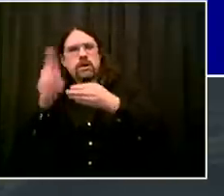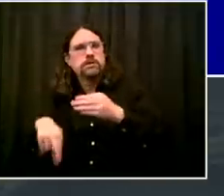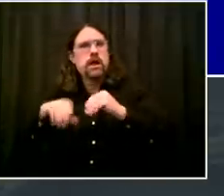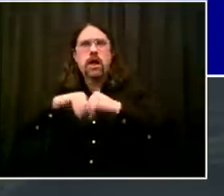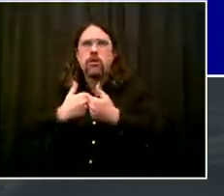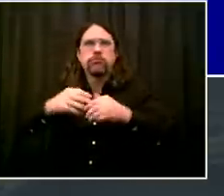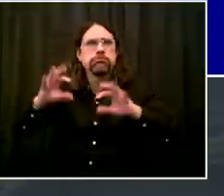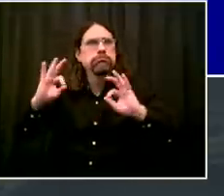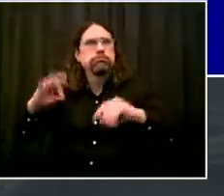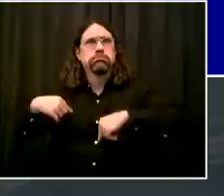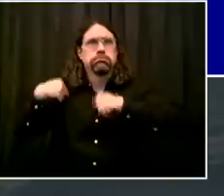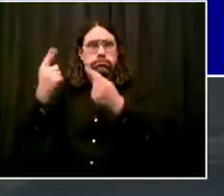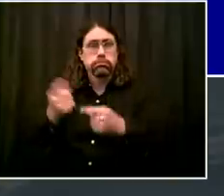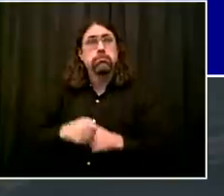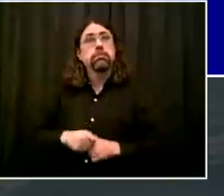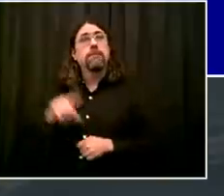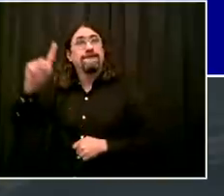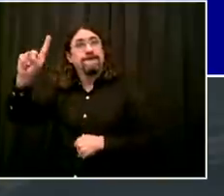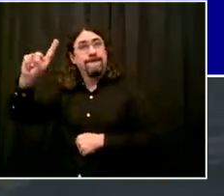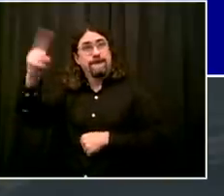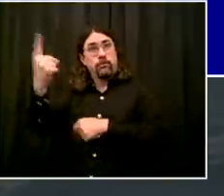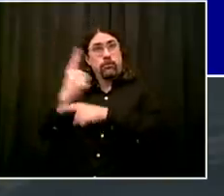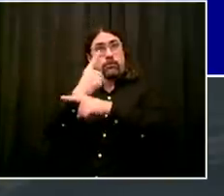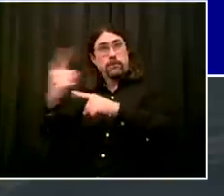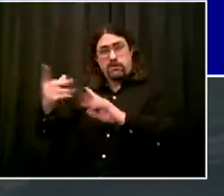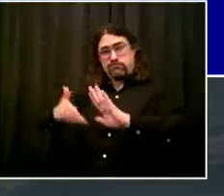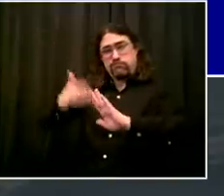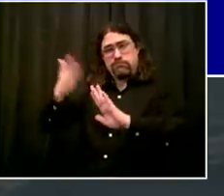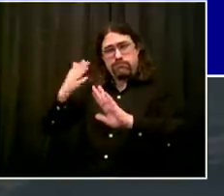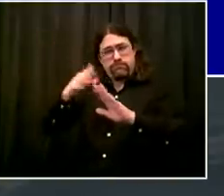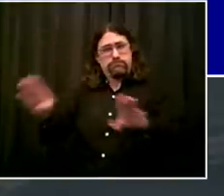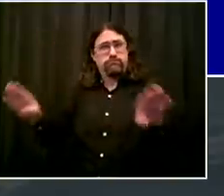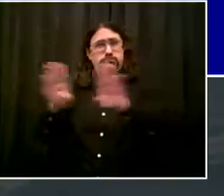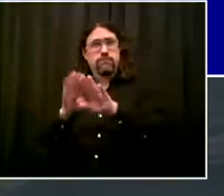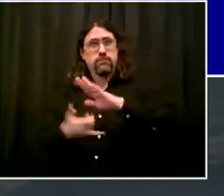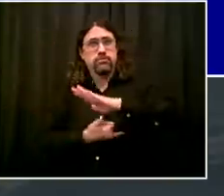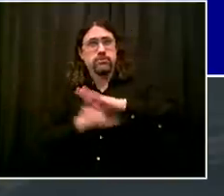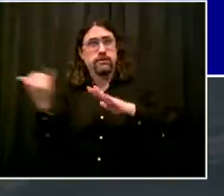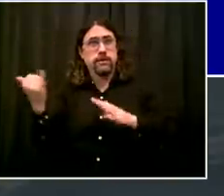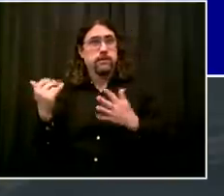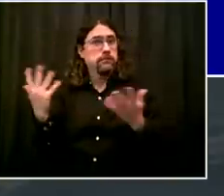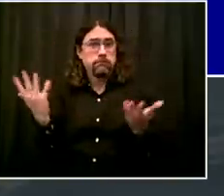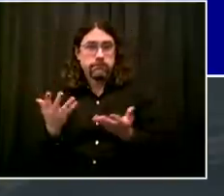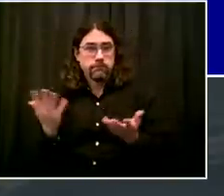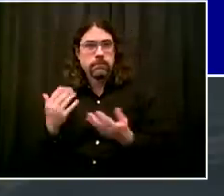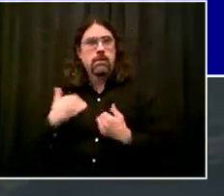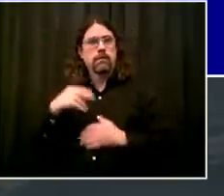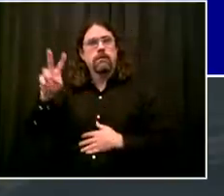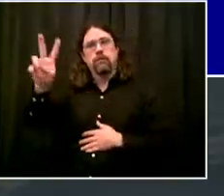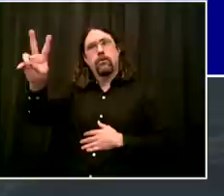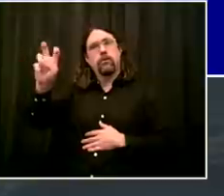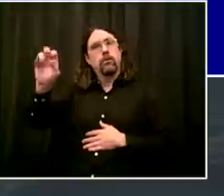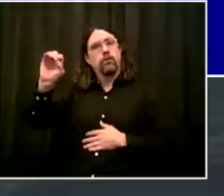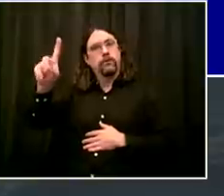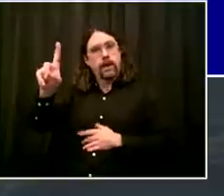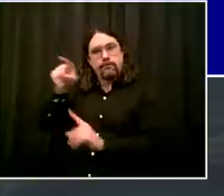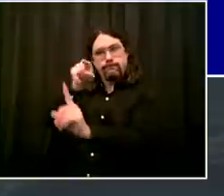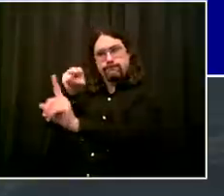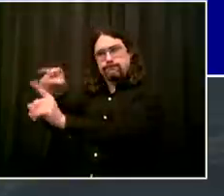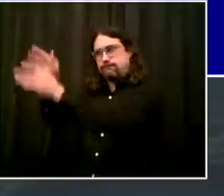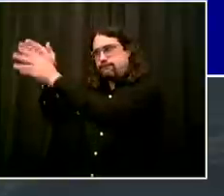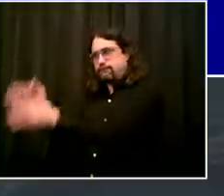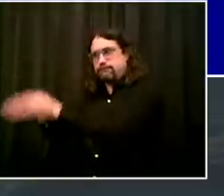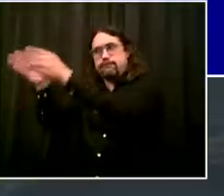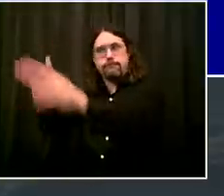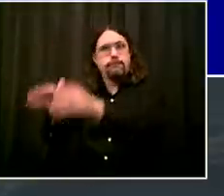individuals, meaning we cross-checked to make sure that it wasn't just the same people each day, but how many total people were affected by the outreach